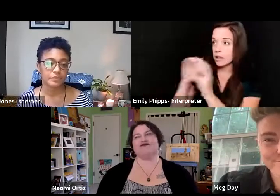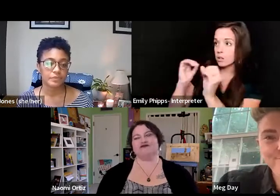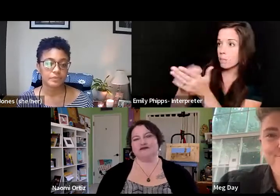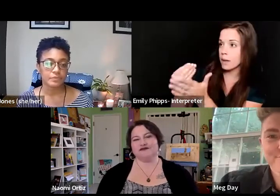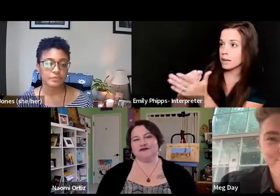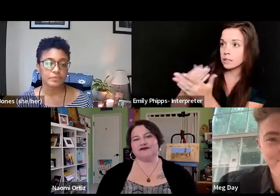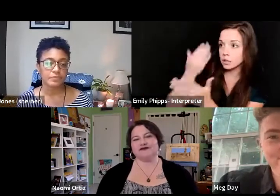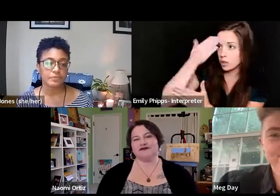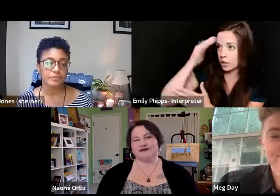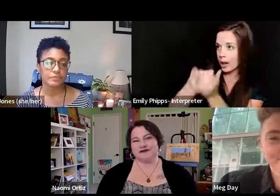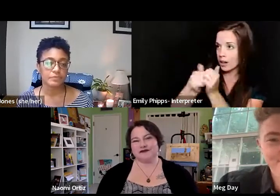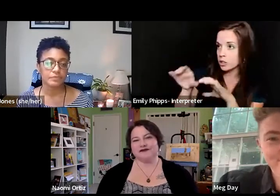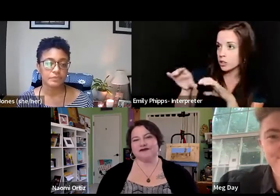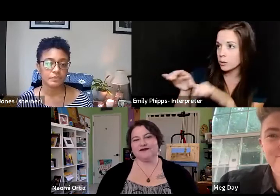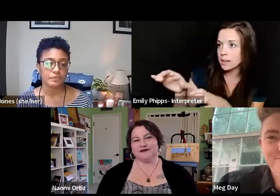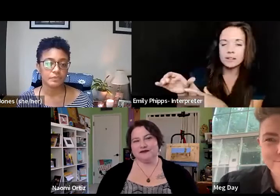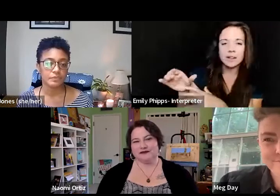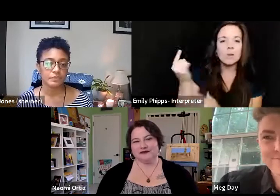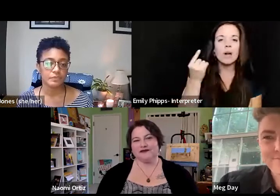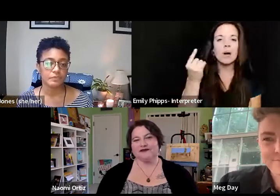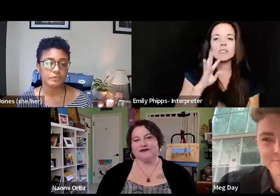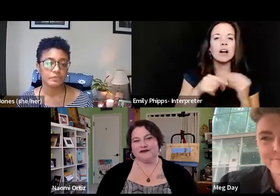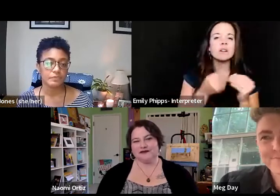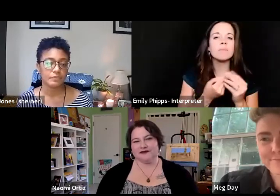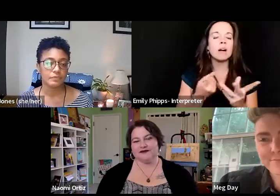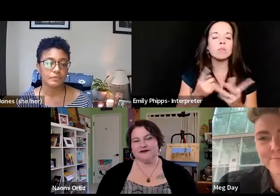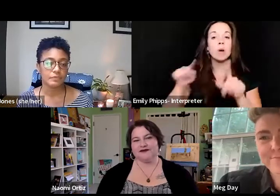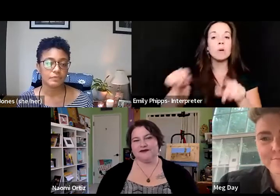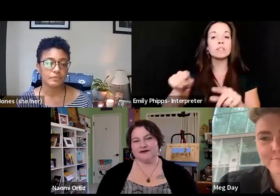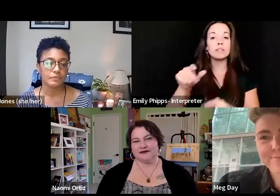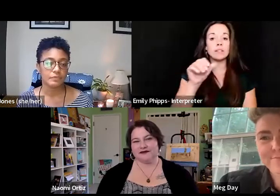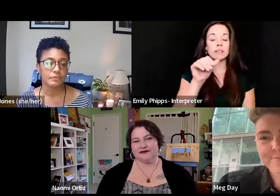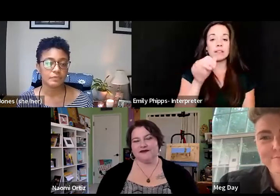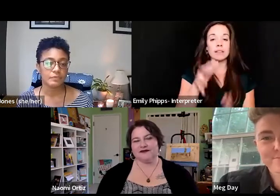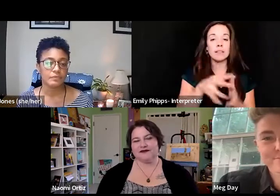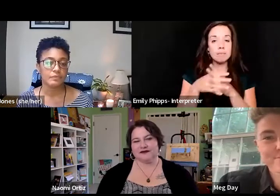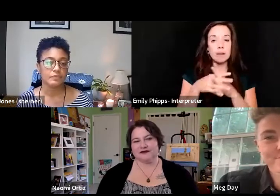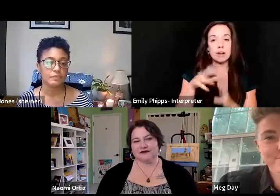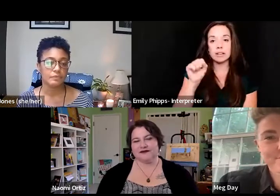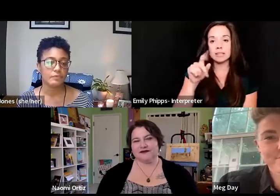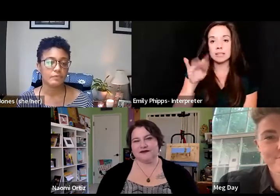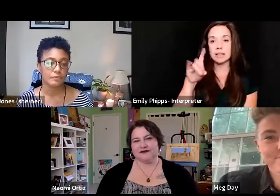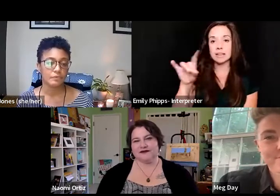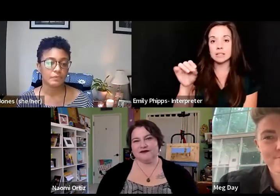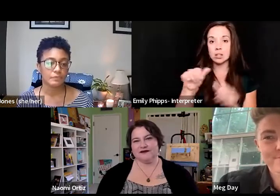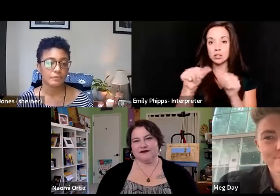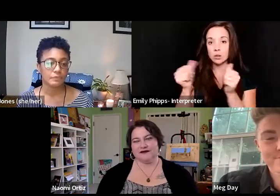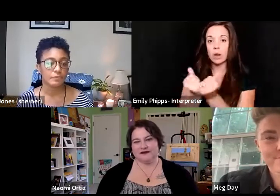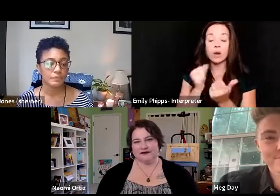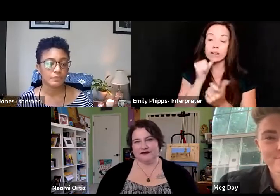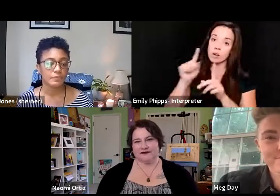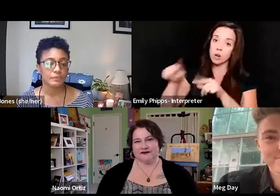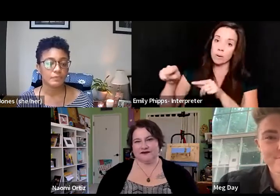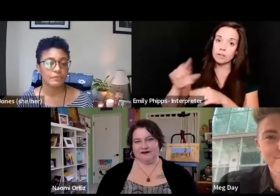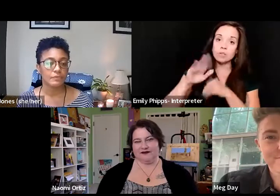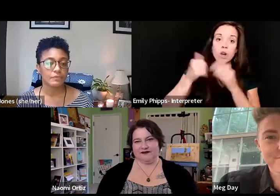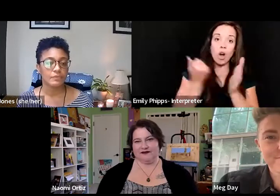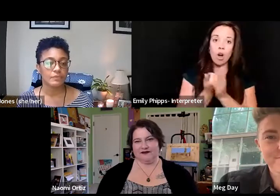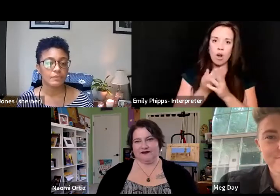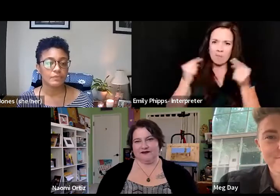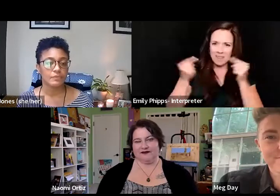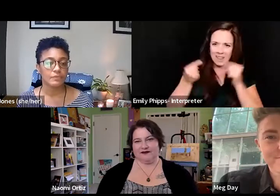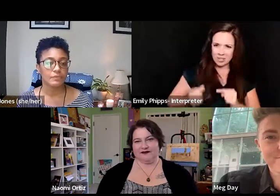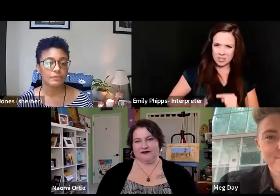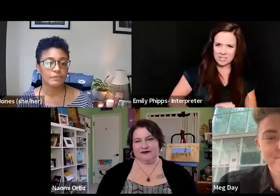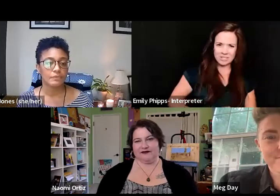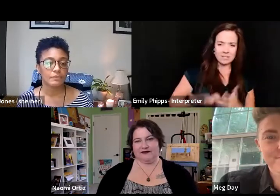how to do it. I mean, I will always talk about going to the American Studies Association and, or not going because I, you know, had all my joints were thrown out.